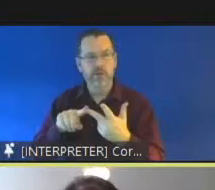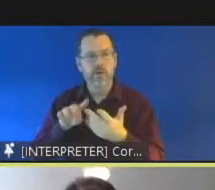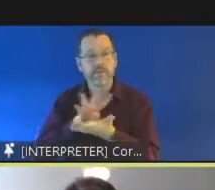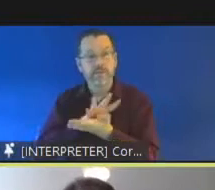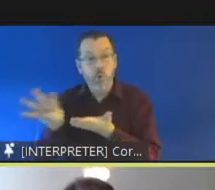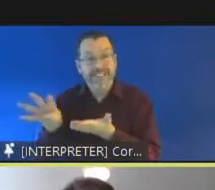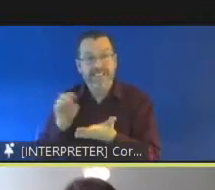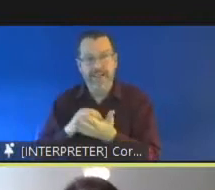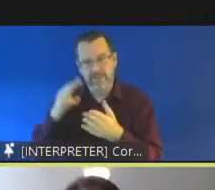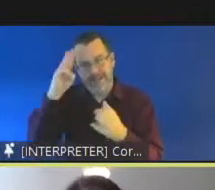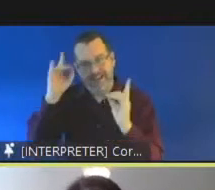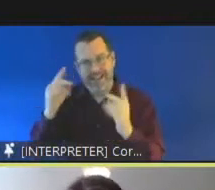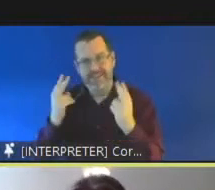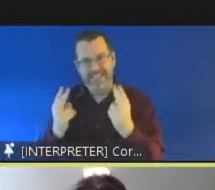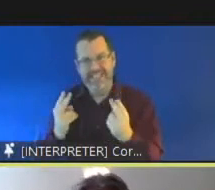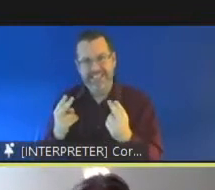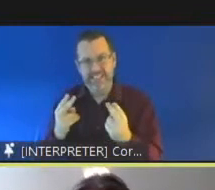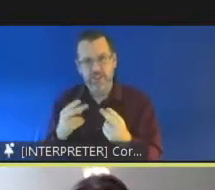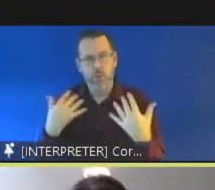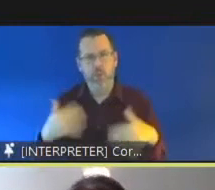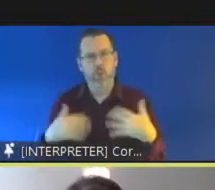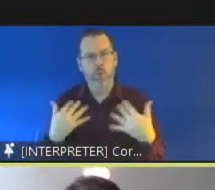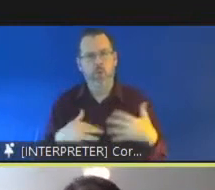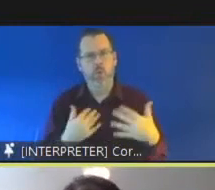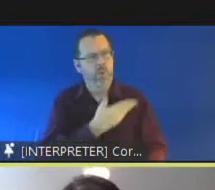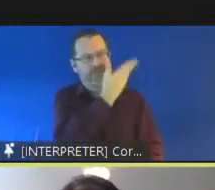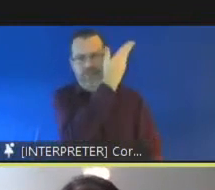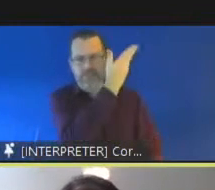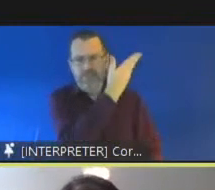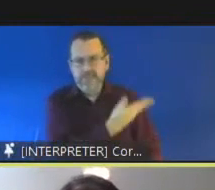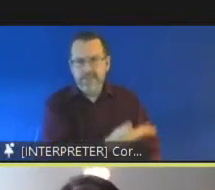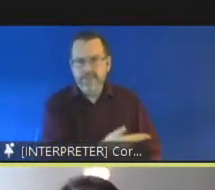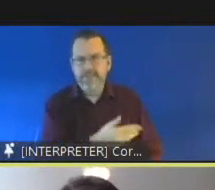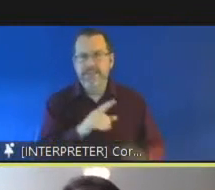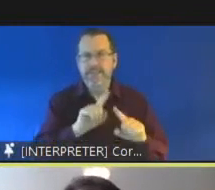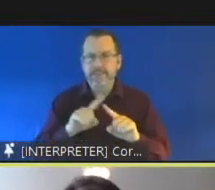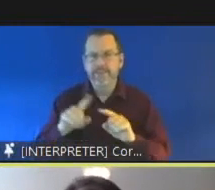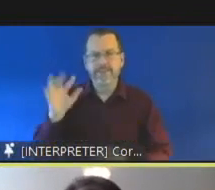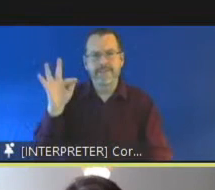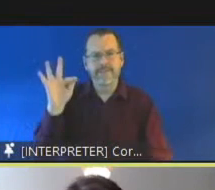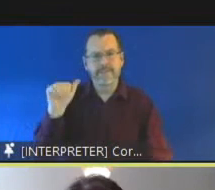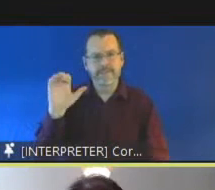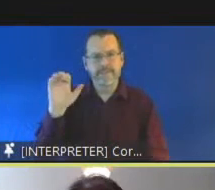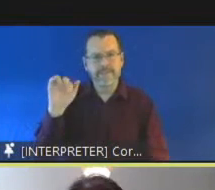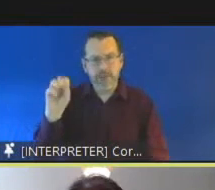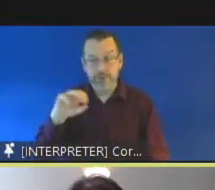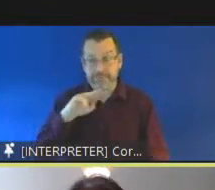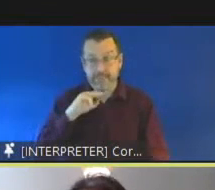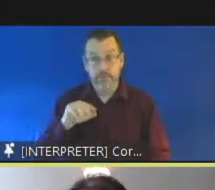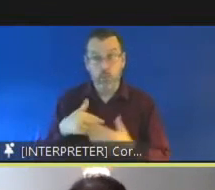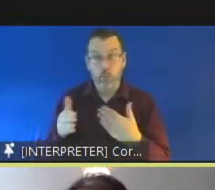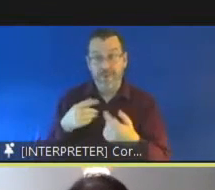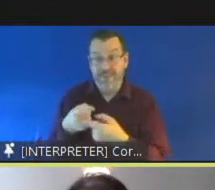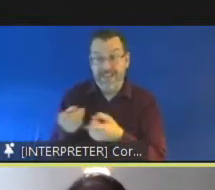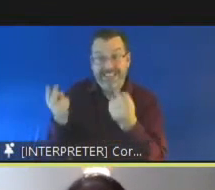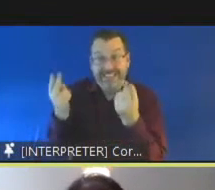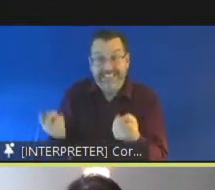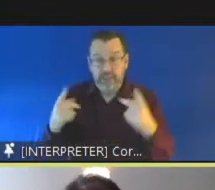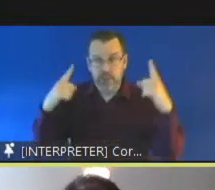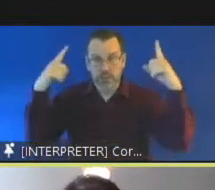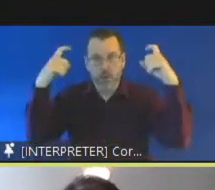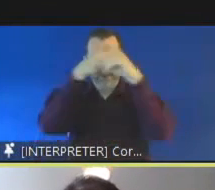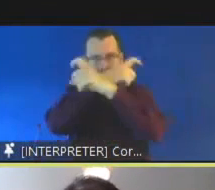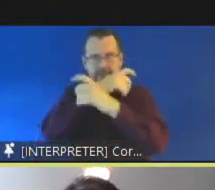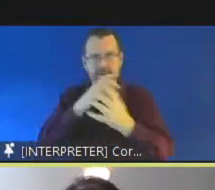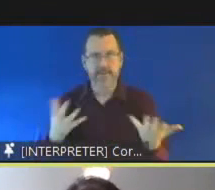that pointing to a convergence of of um factors and and a complexity of need um but which we see